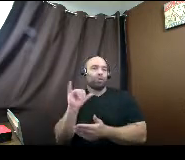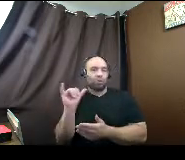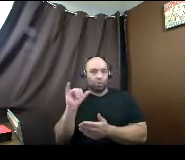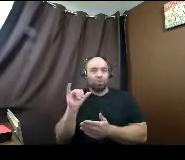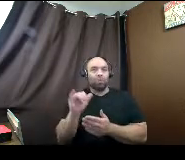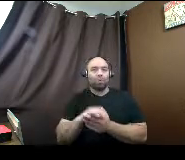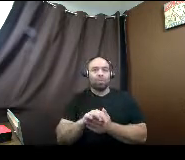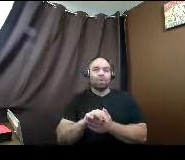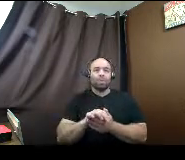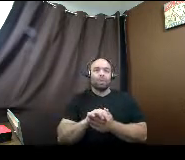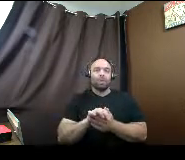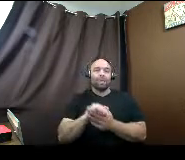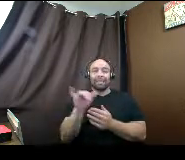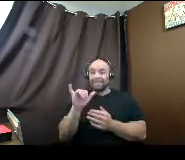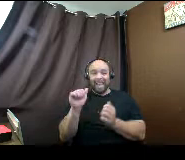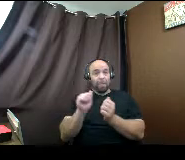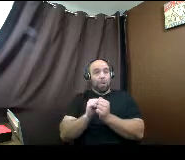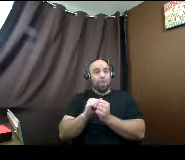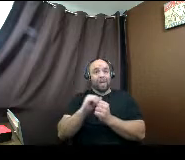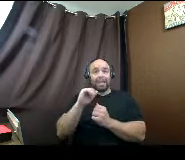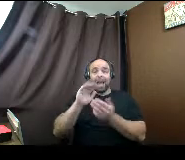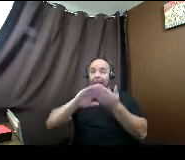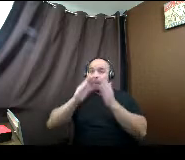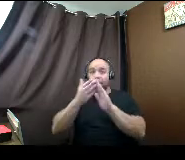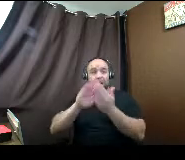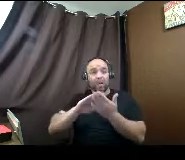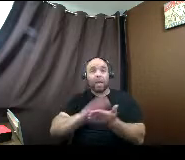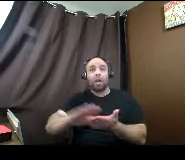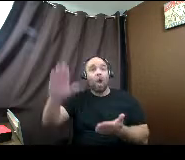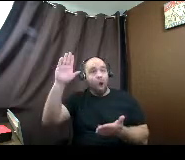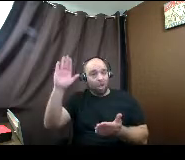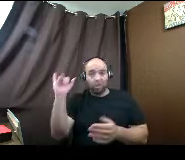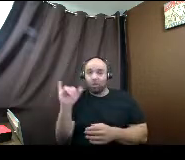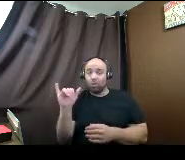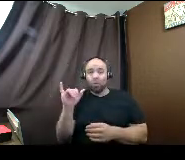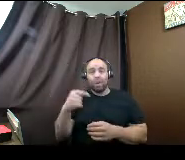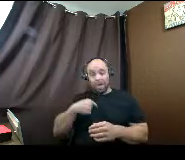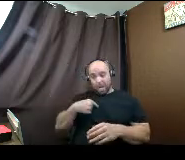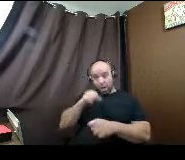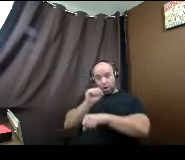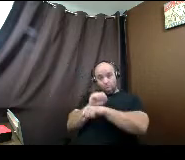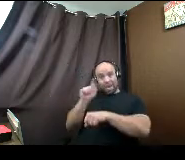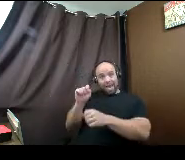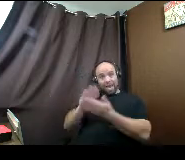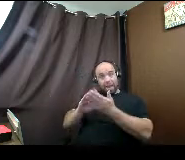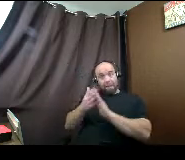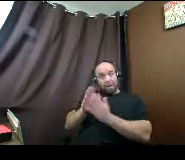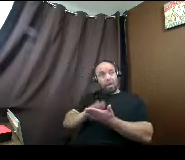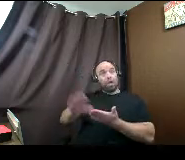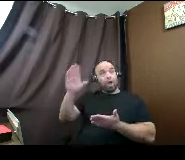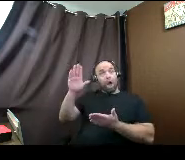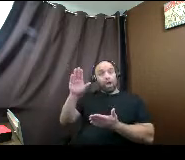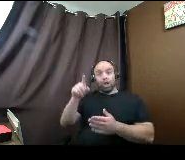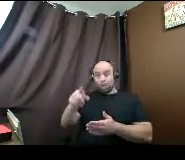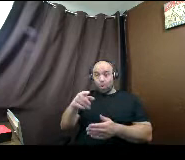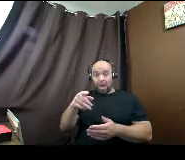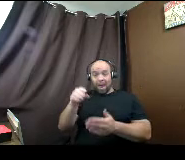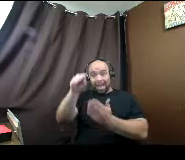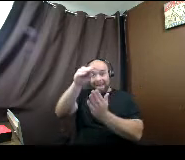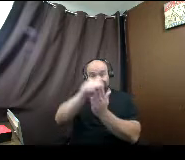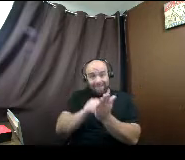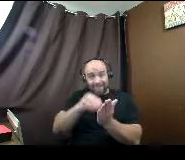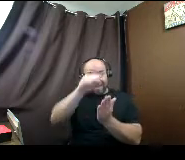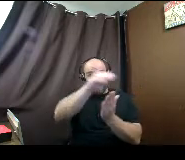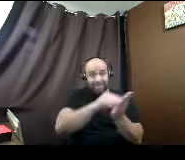Same with the community colleges. And in fact, when I worked with the community college, you'd fill out one application. And it applied you to multiple scholarships at